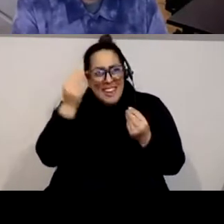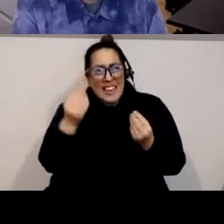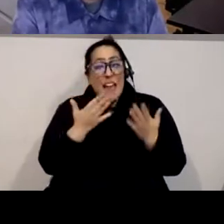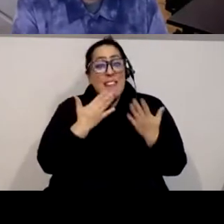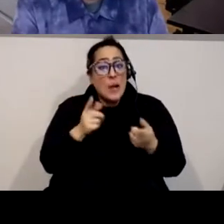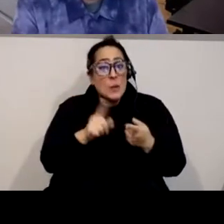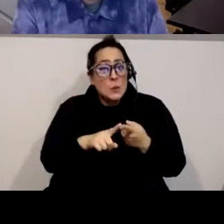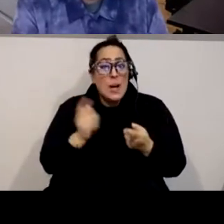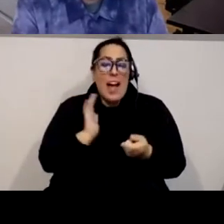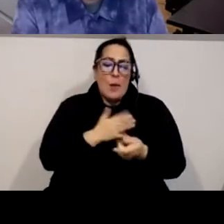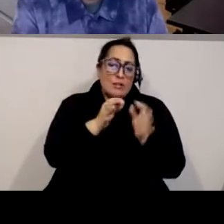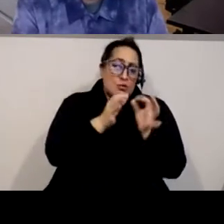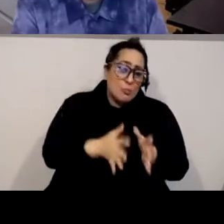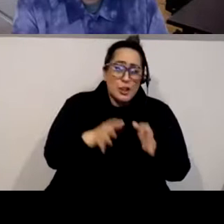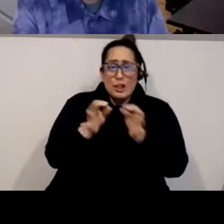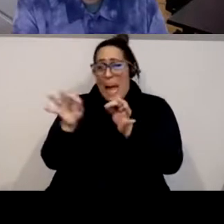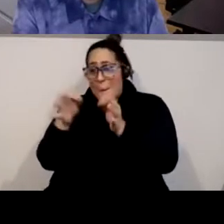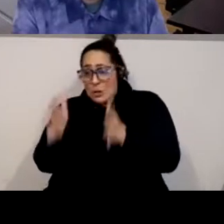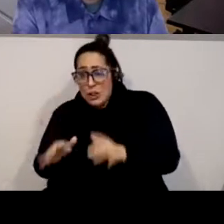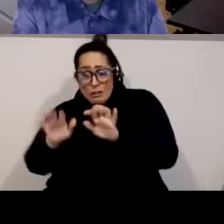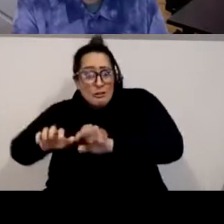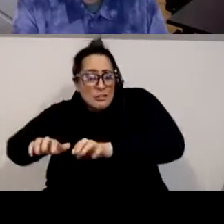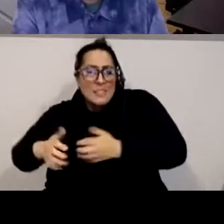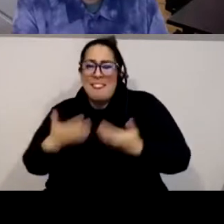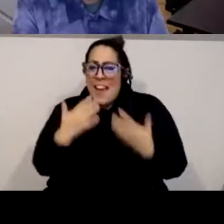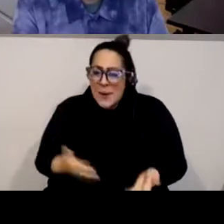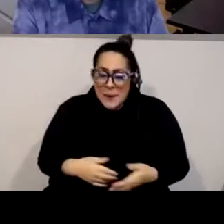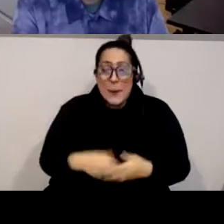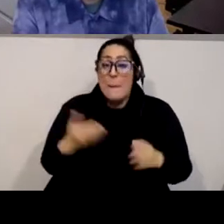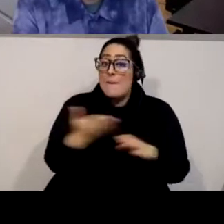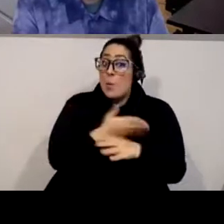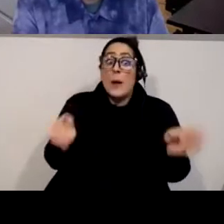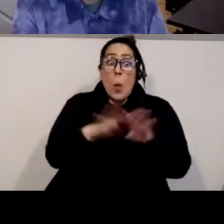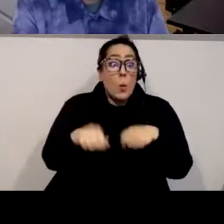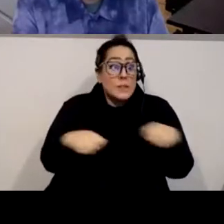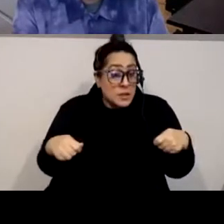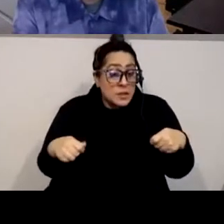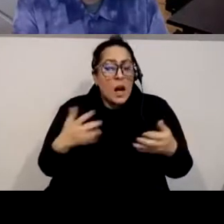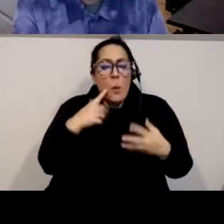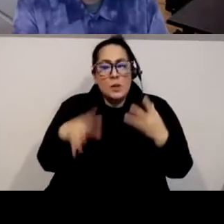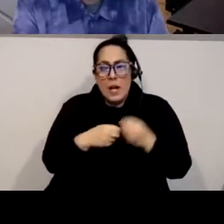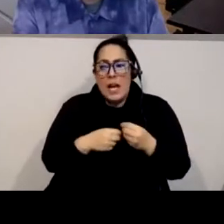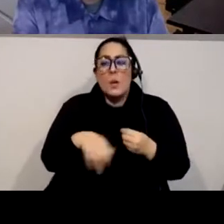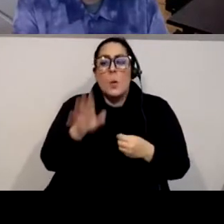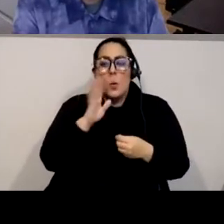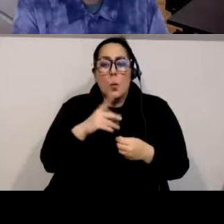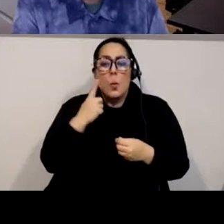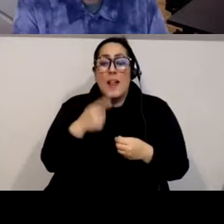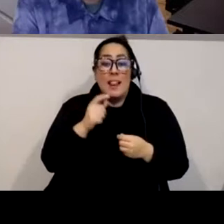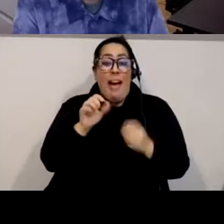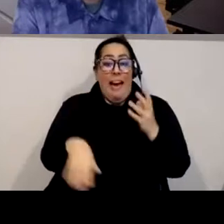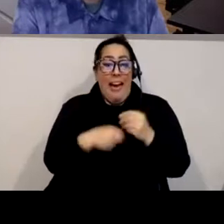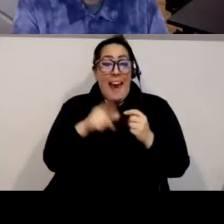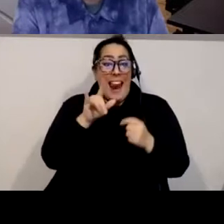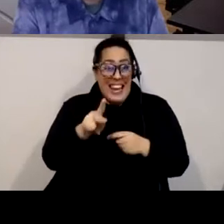our interpreters and our captioner as well um before we close i just wanted to say that um we're going to drop the survey link